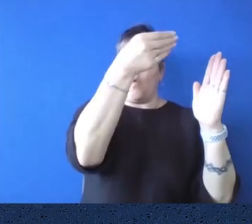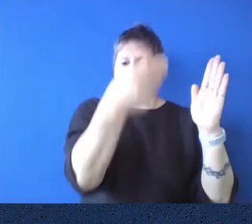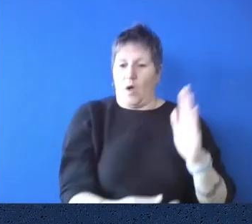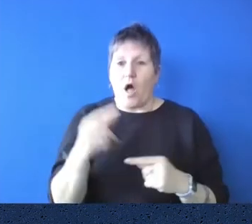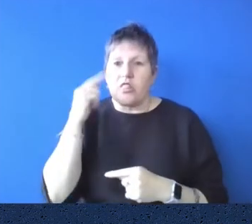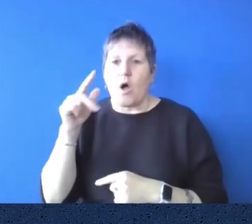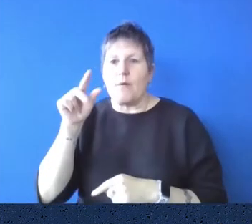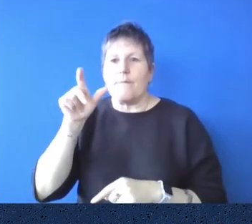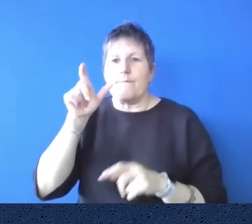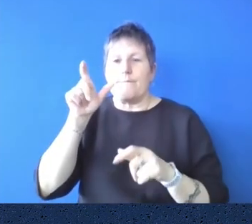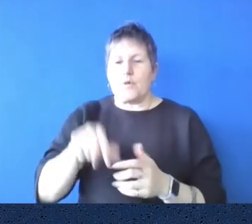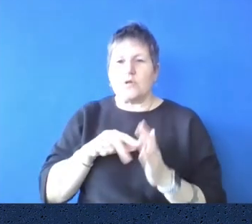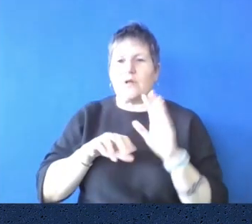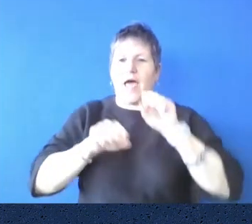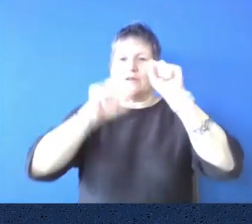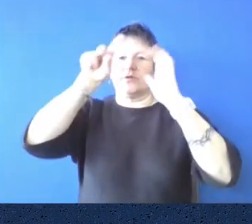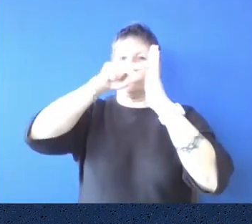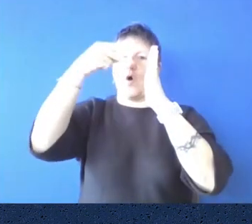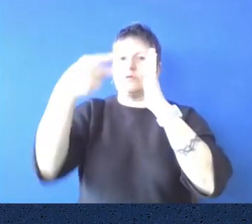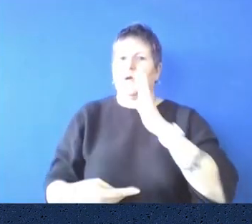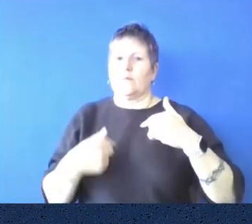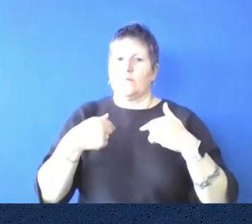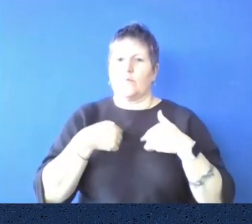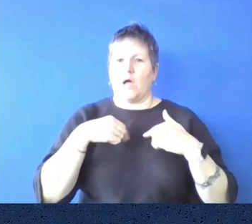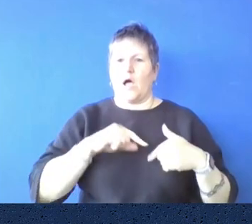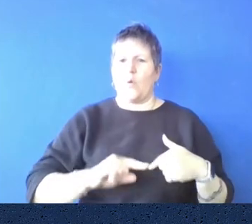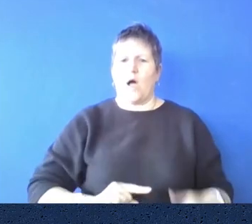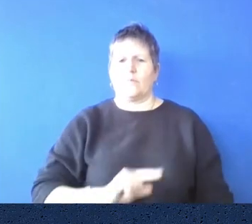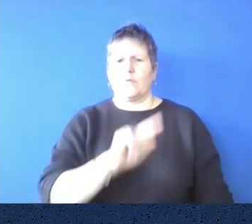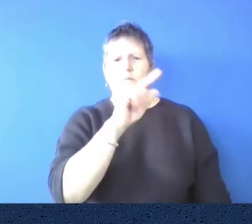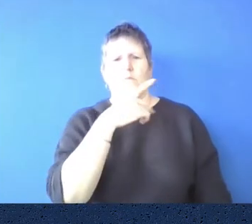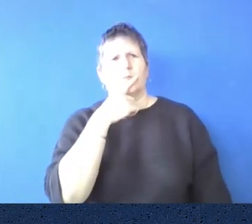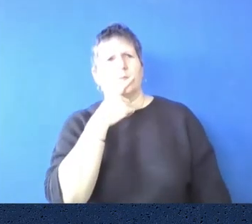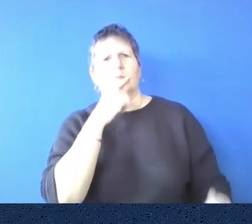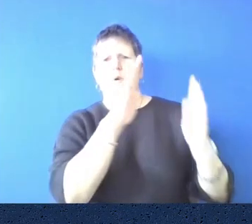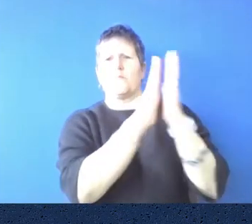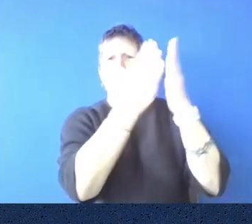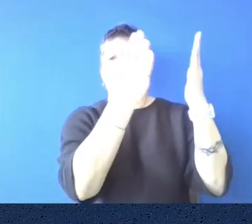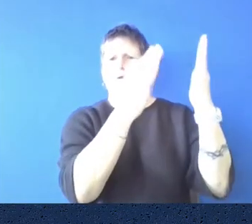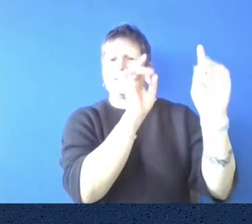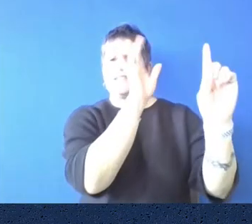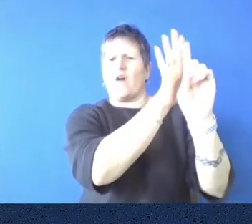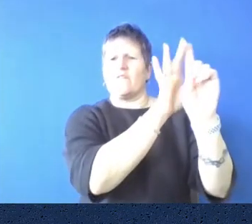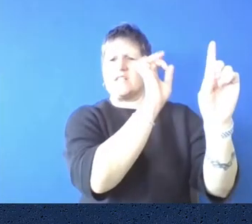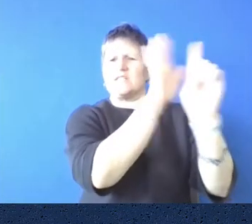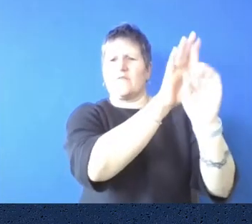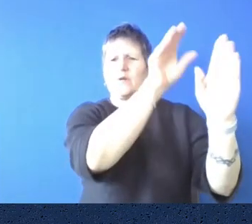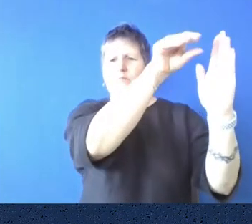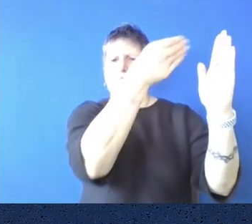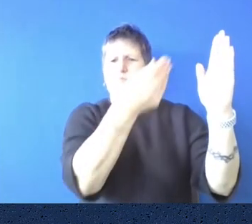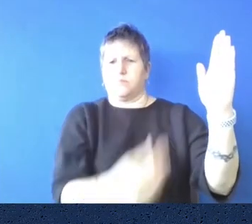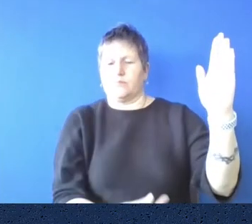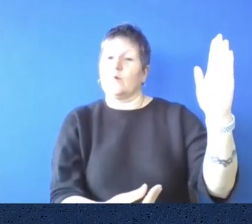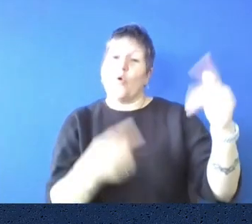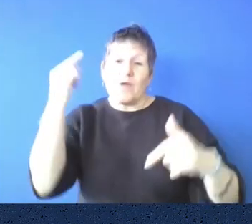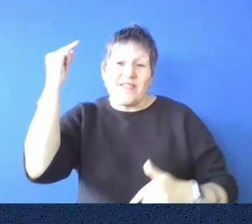ladder. But in fact, when I went up to, um, the Deakin Gallery, I could see that it was a book that had flung itself off the shelf, or we do believe it was the ghost